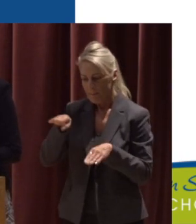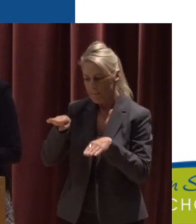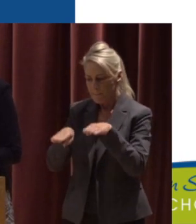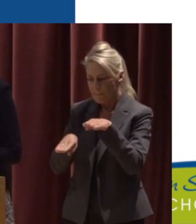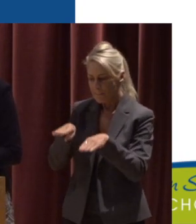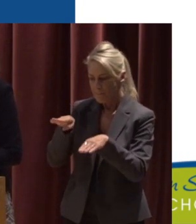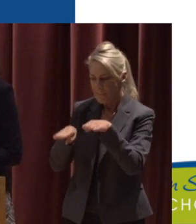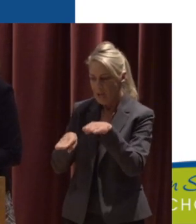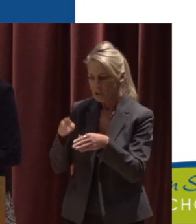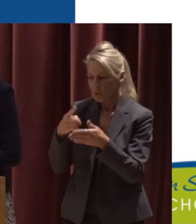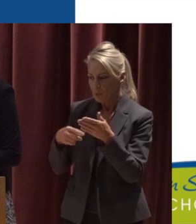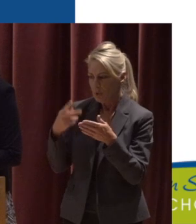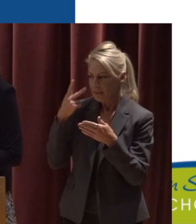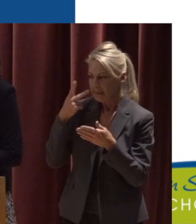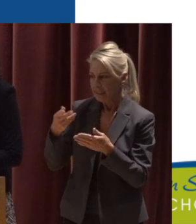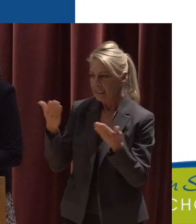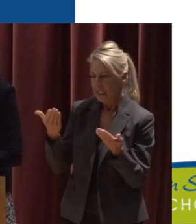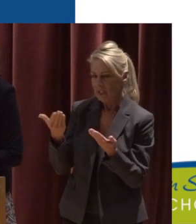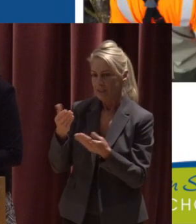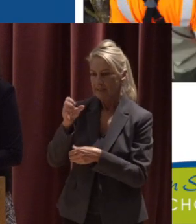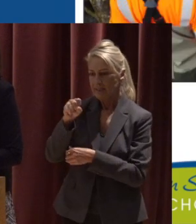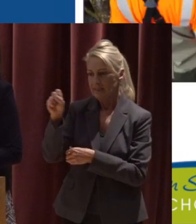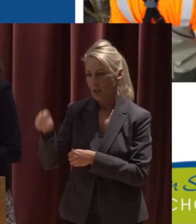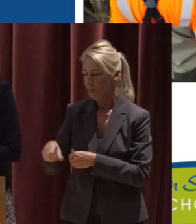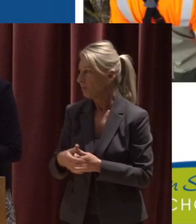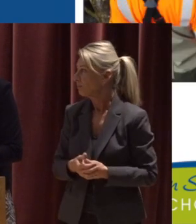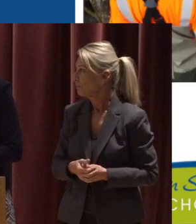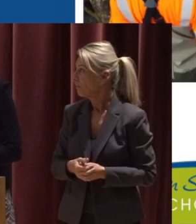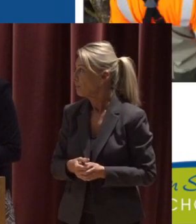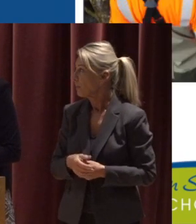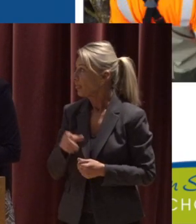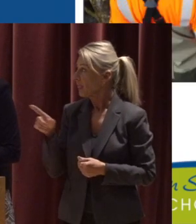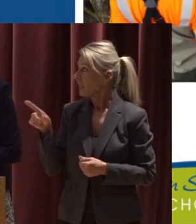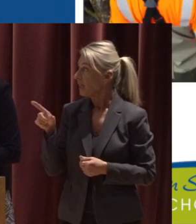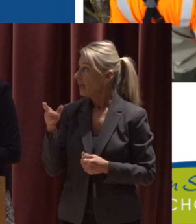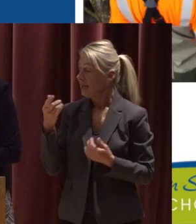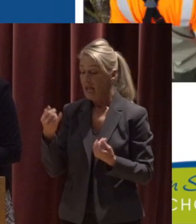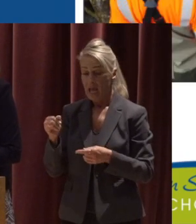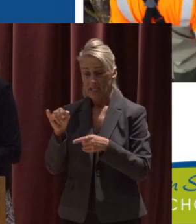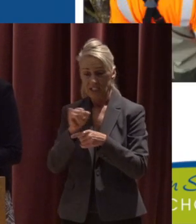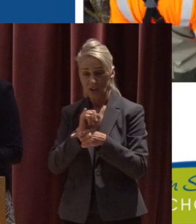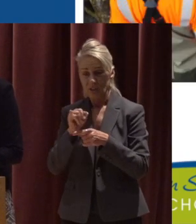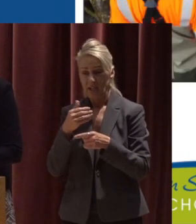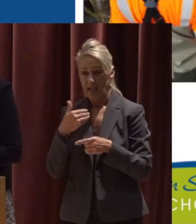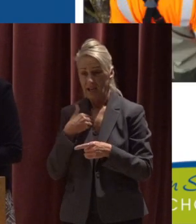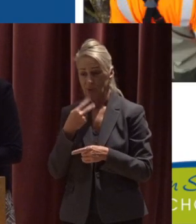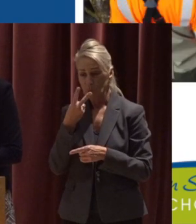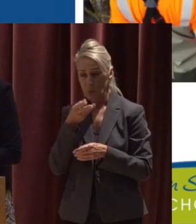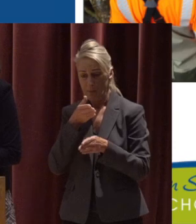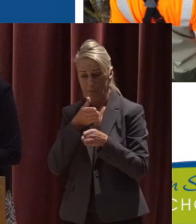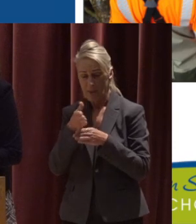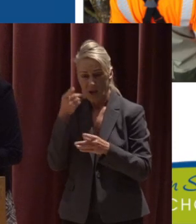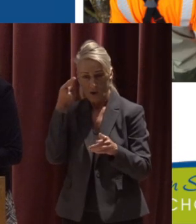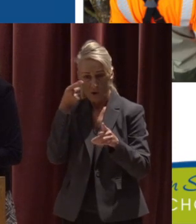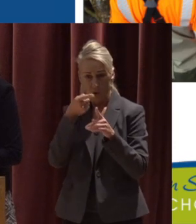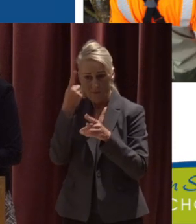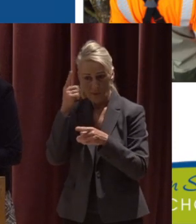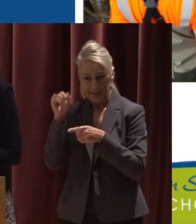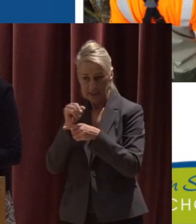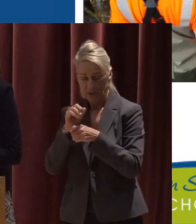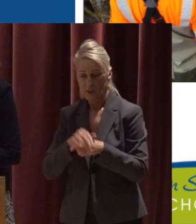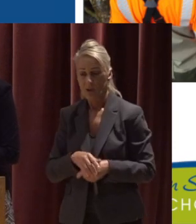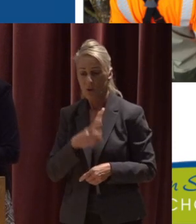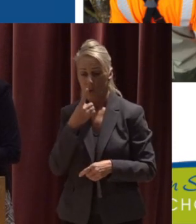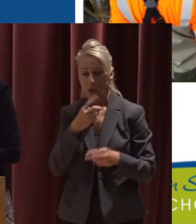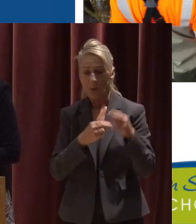That we see in the city of Salem The stream crew internship now has two main goals for its interns One